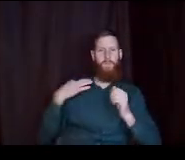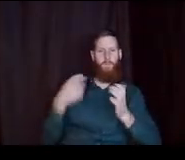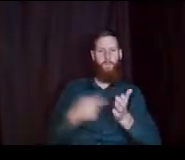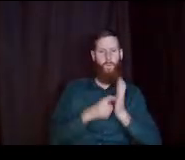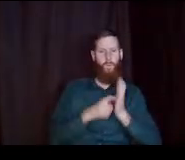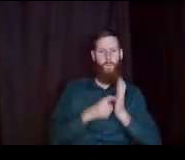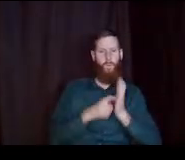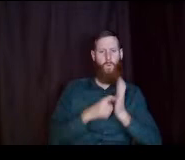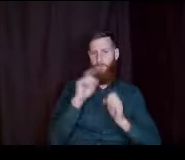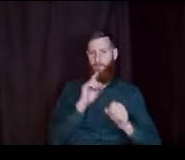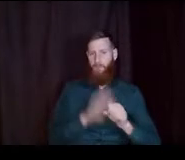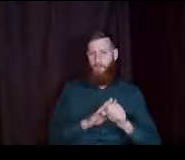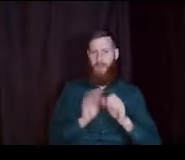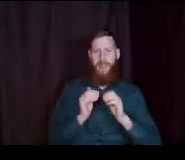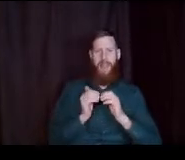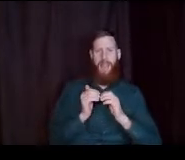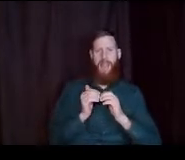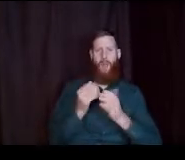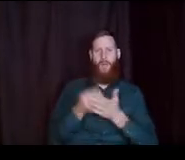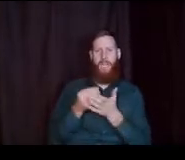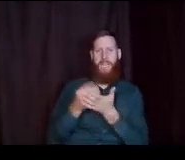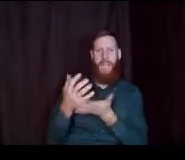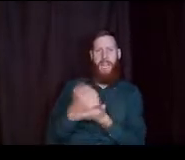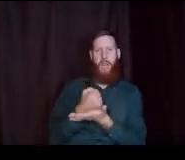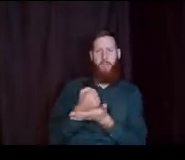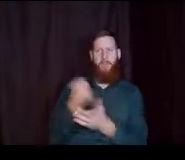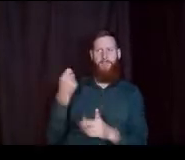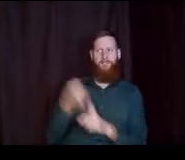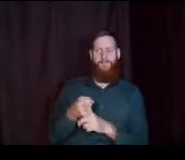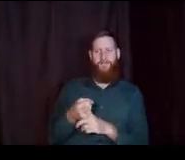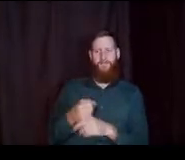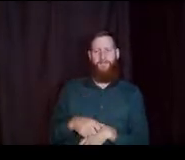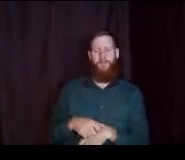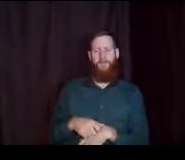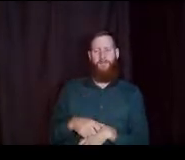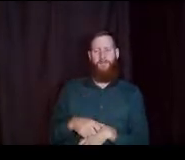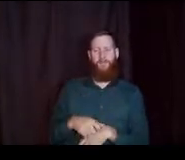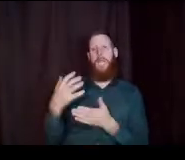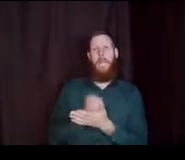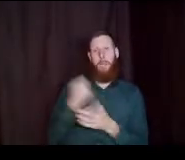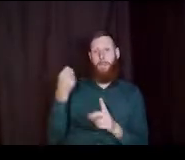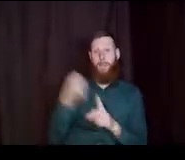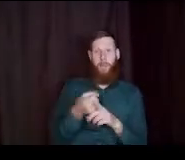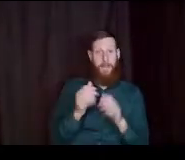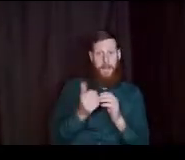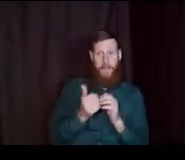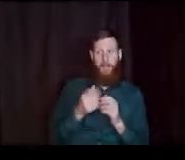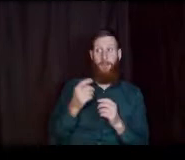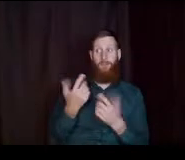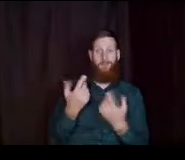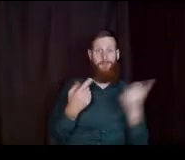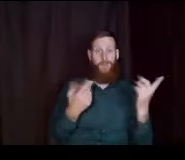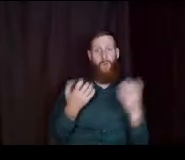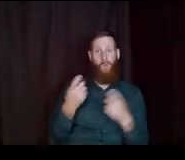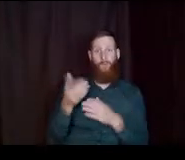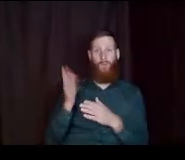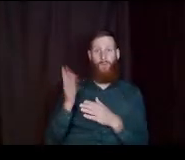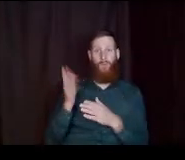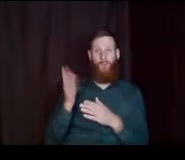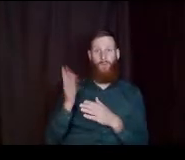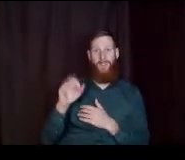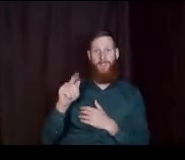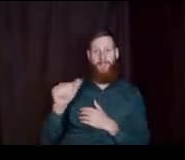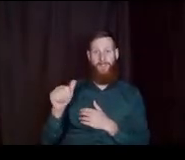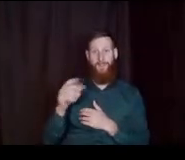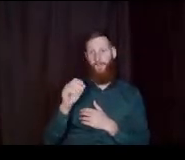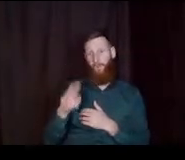Promise? How is income a factor? Income is just a factor in that they want you to complete the FAFSA or the